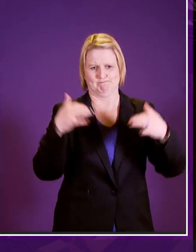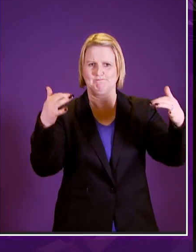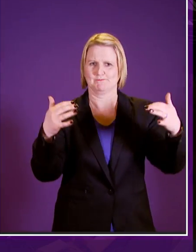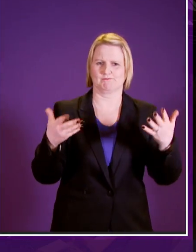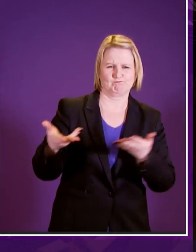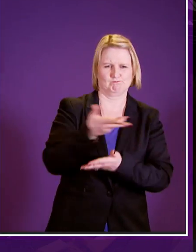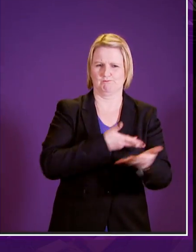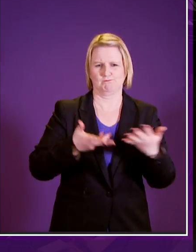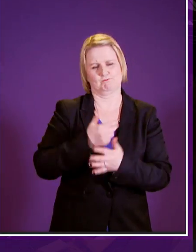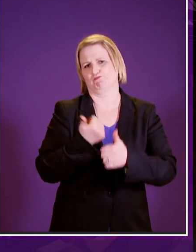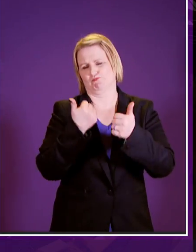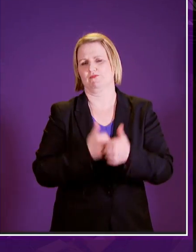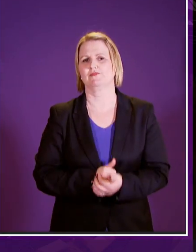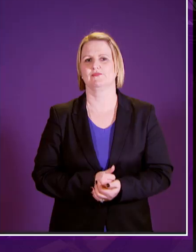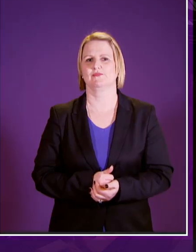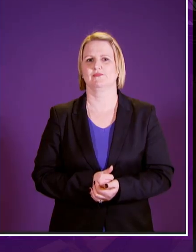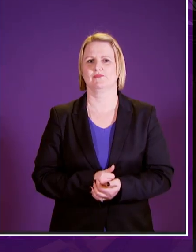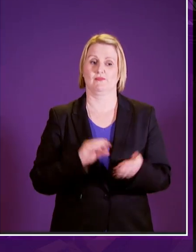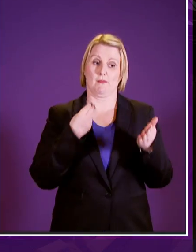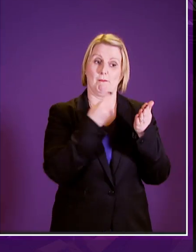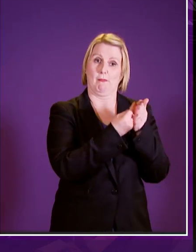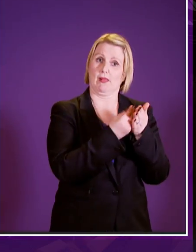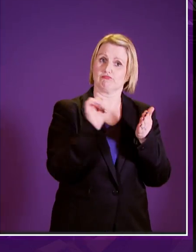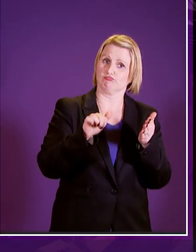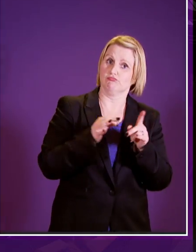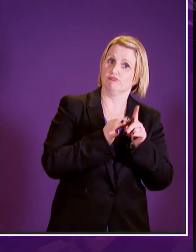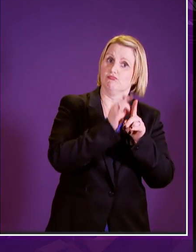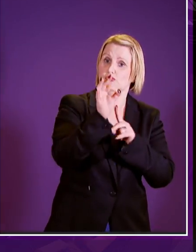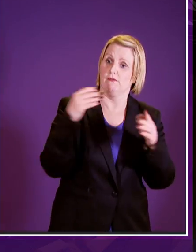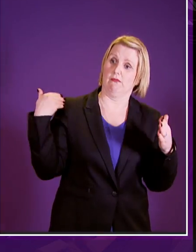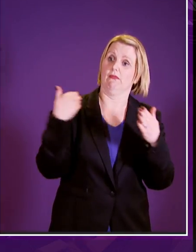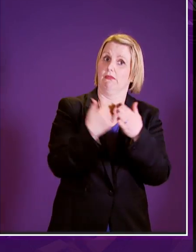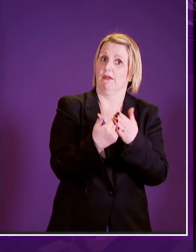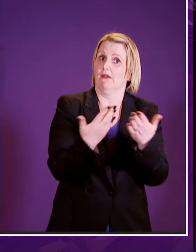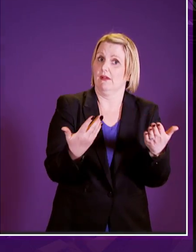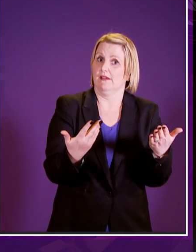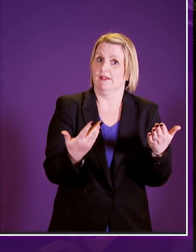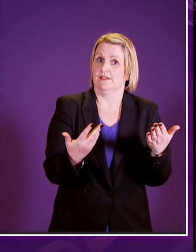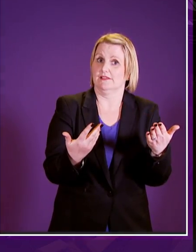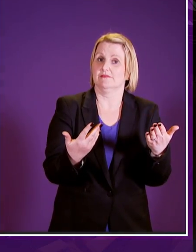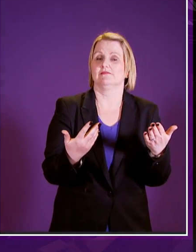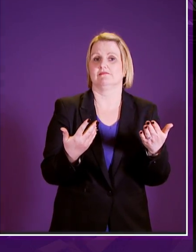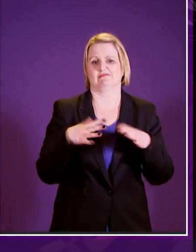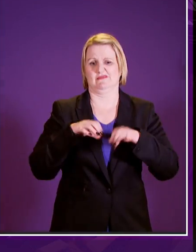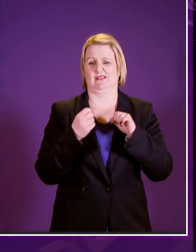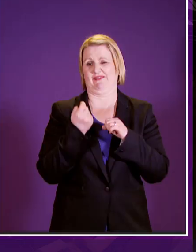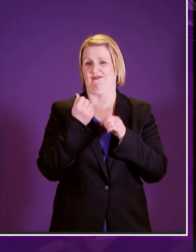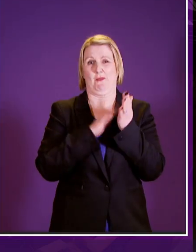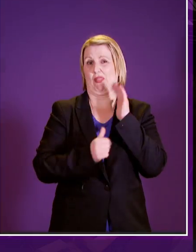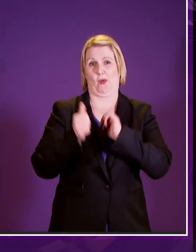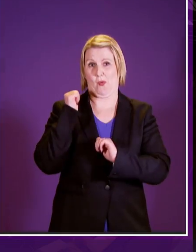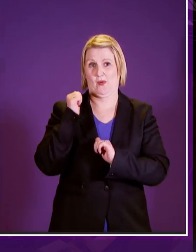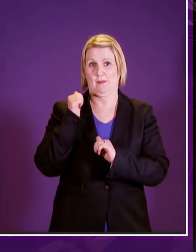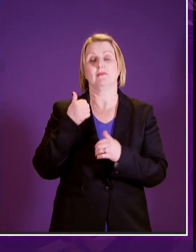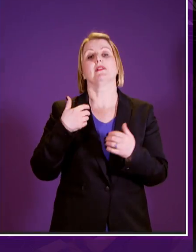but notwithstanding the fact that the bill is significantly improved um on the bill that was published upon introduction a few months ago it remains